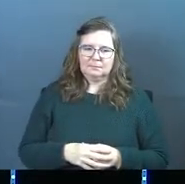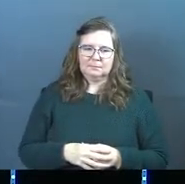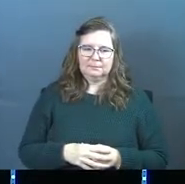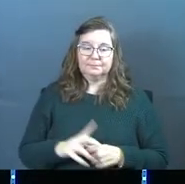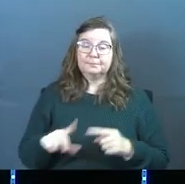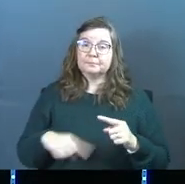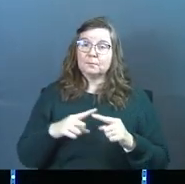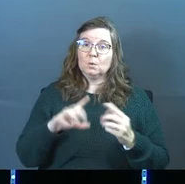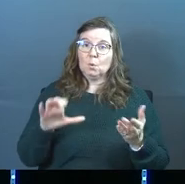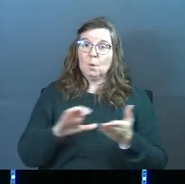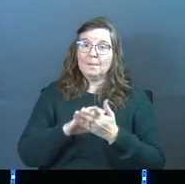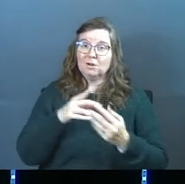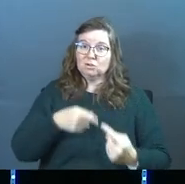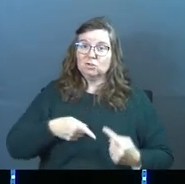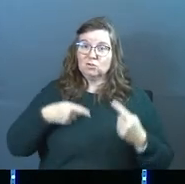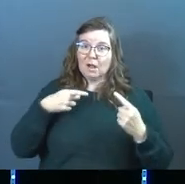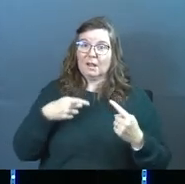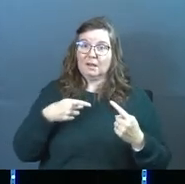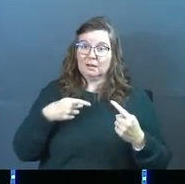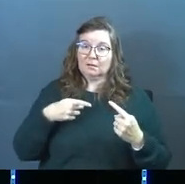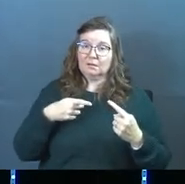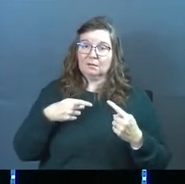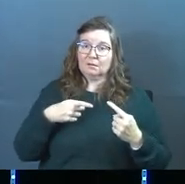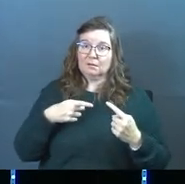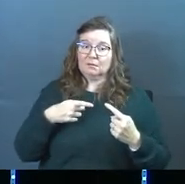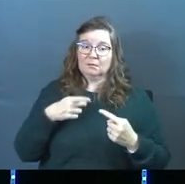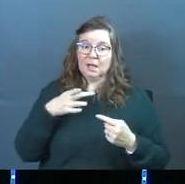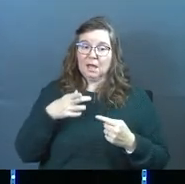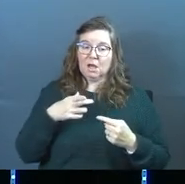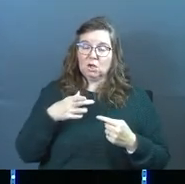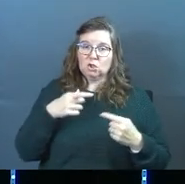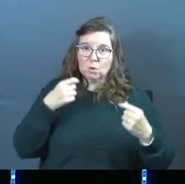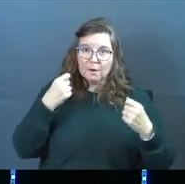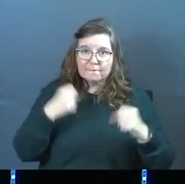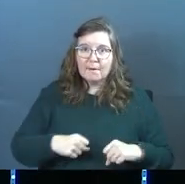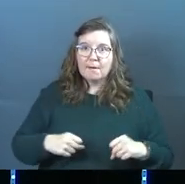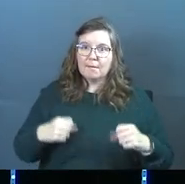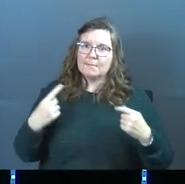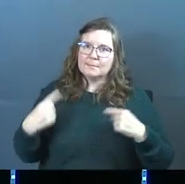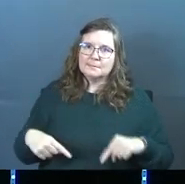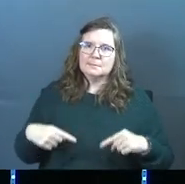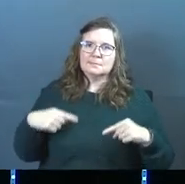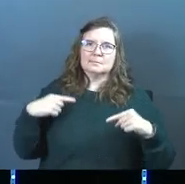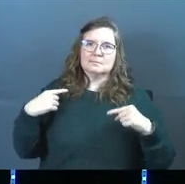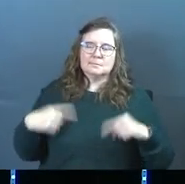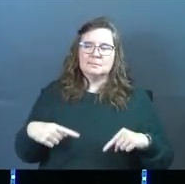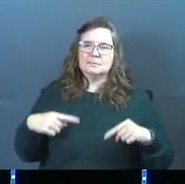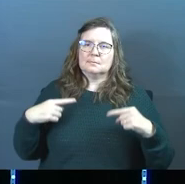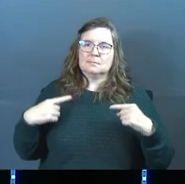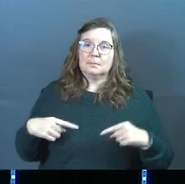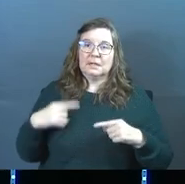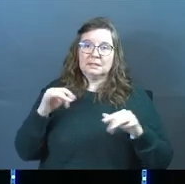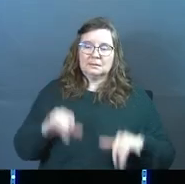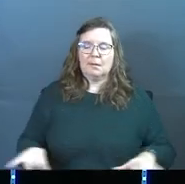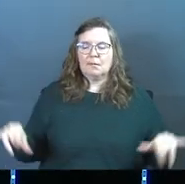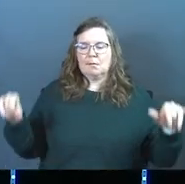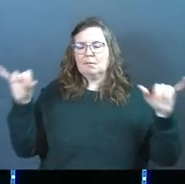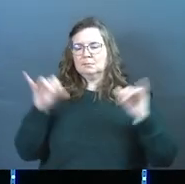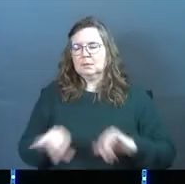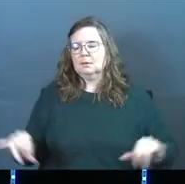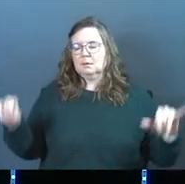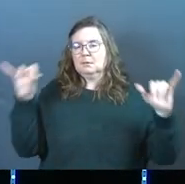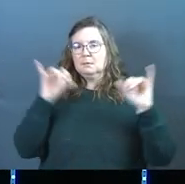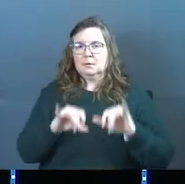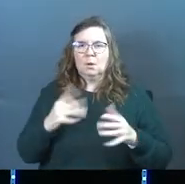And when your marriage is struggling and you're fighting and you're going through the same thing you've gone through countless